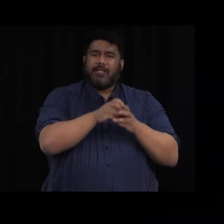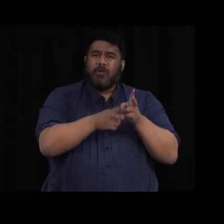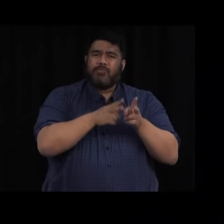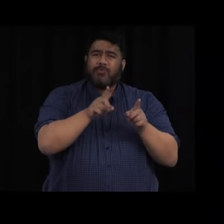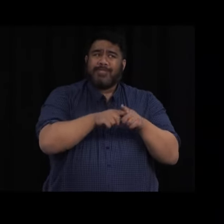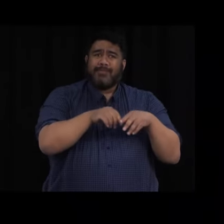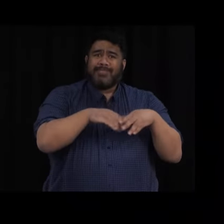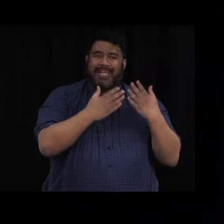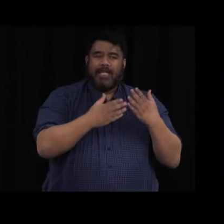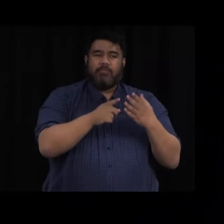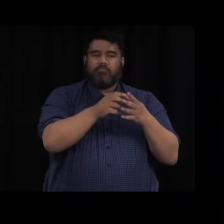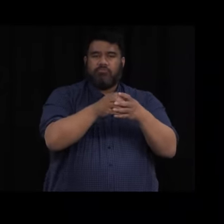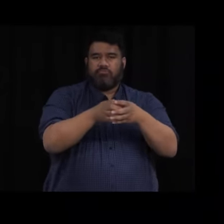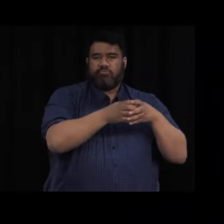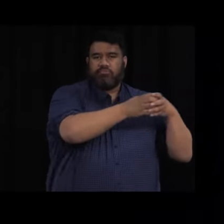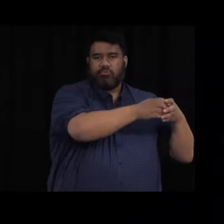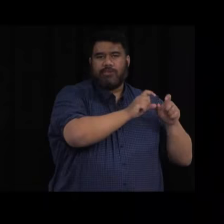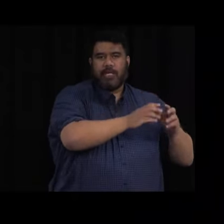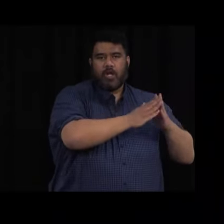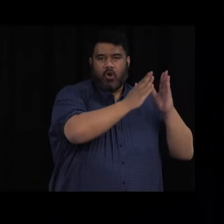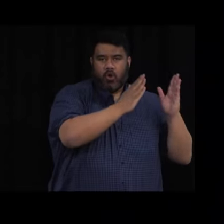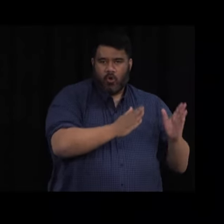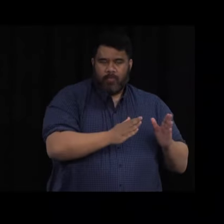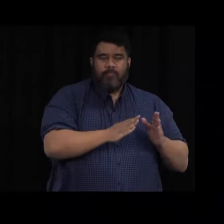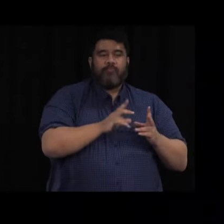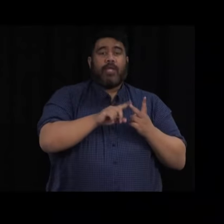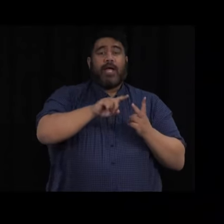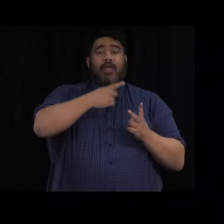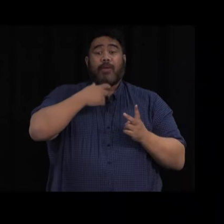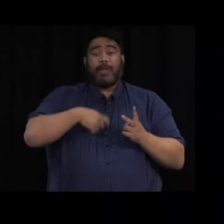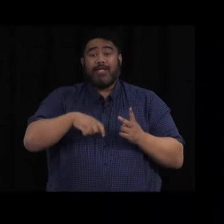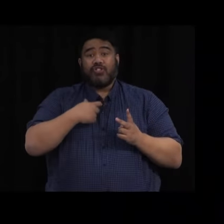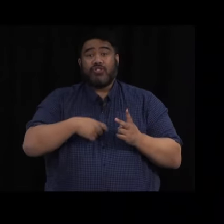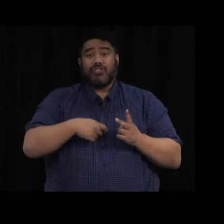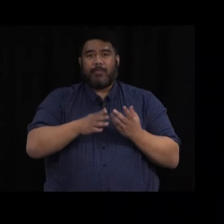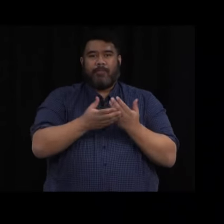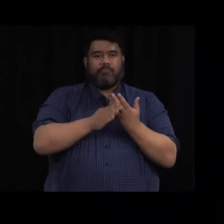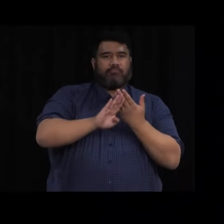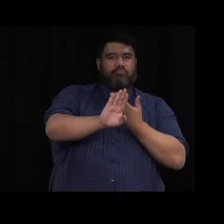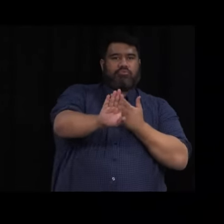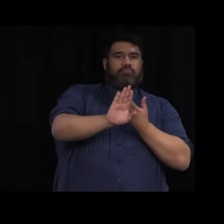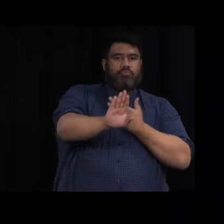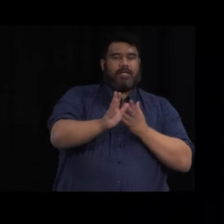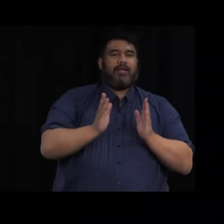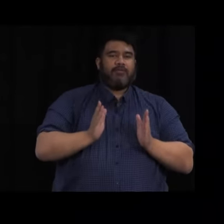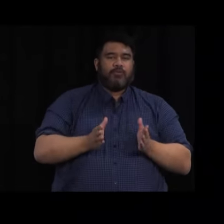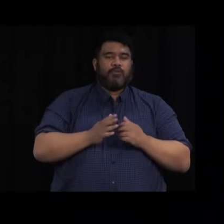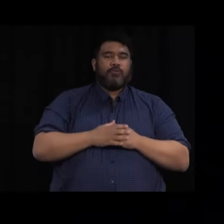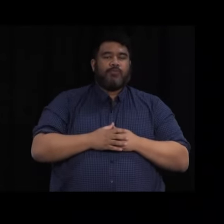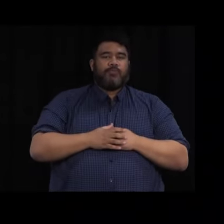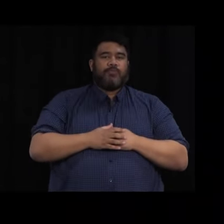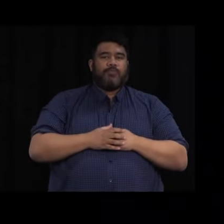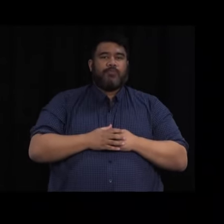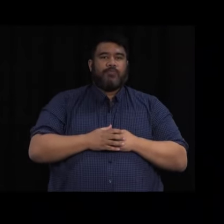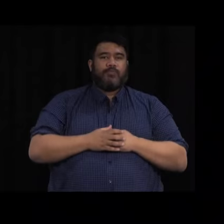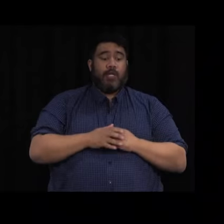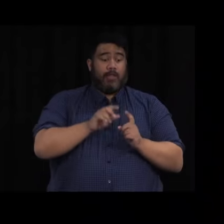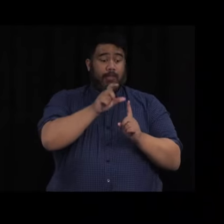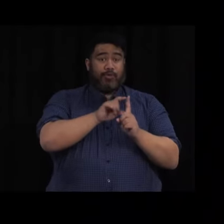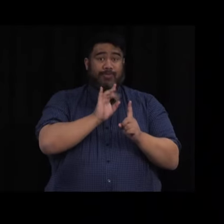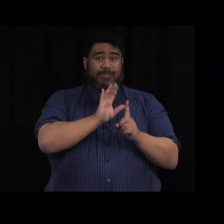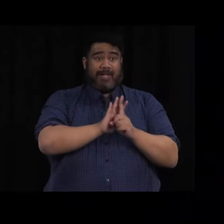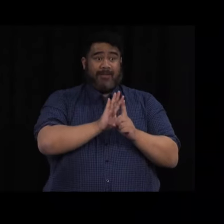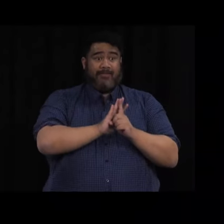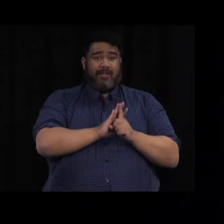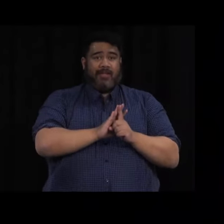number of patients who were in the vicinity of this person when they were in ED. That person is now no longer requiring